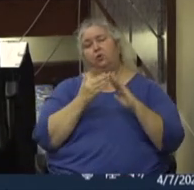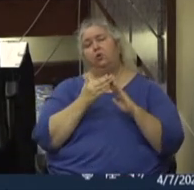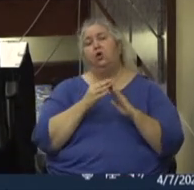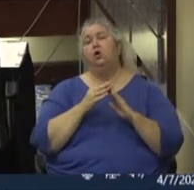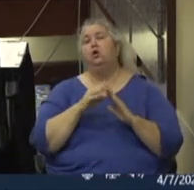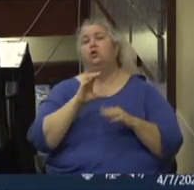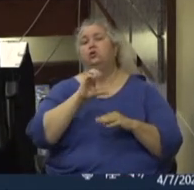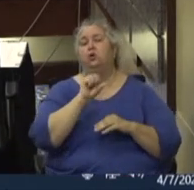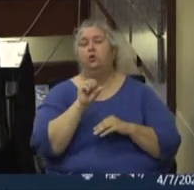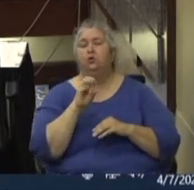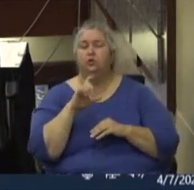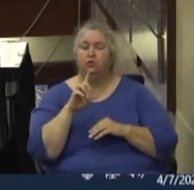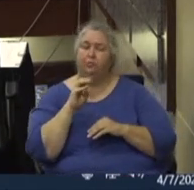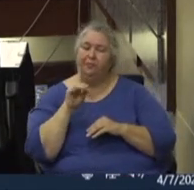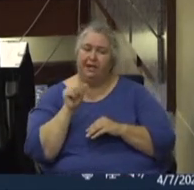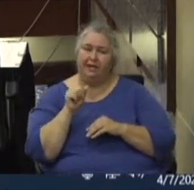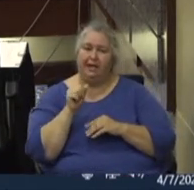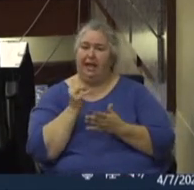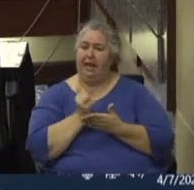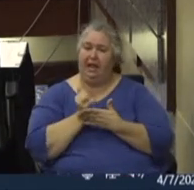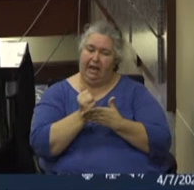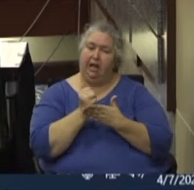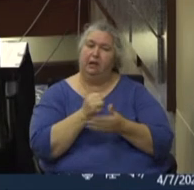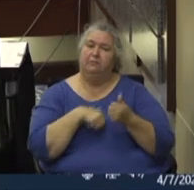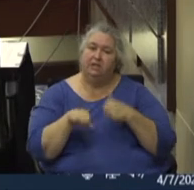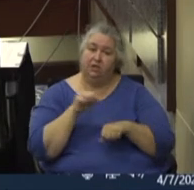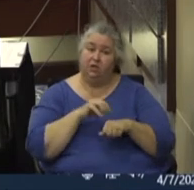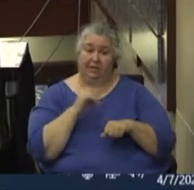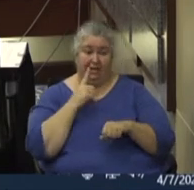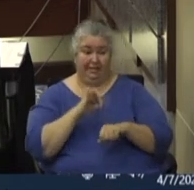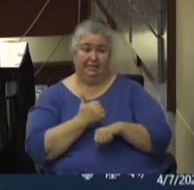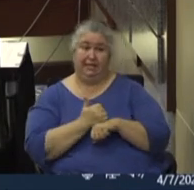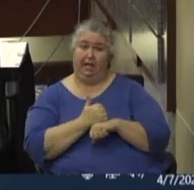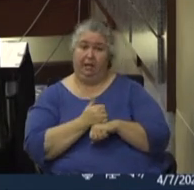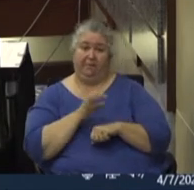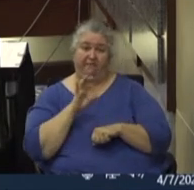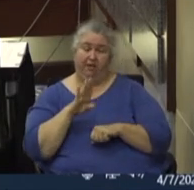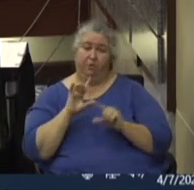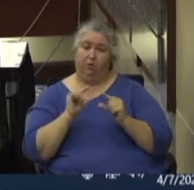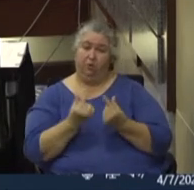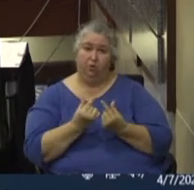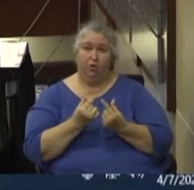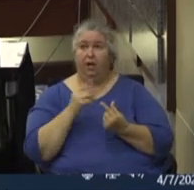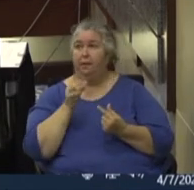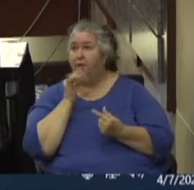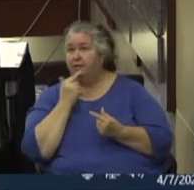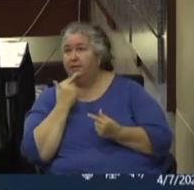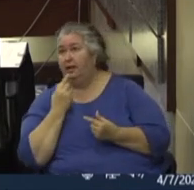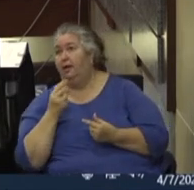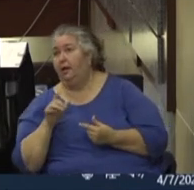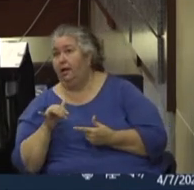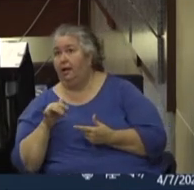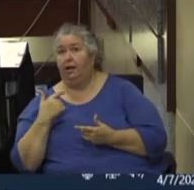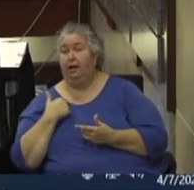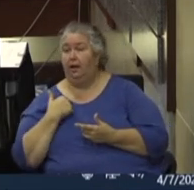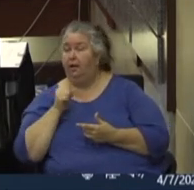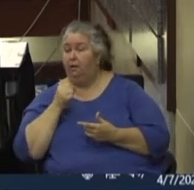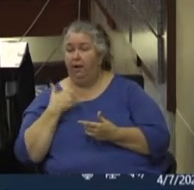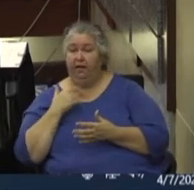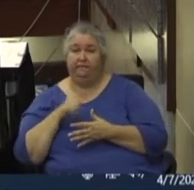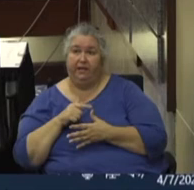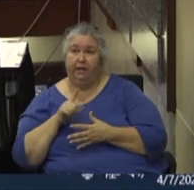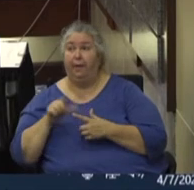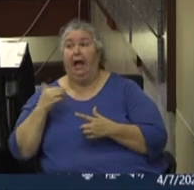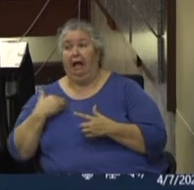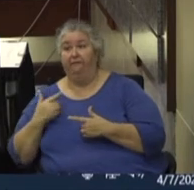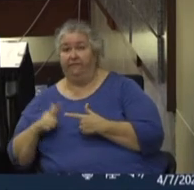activated and galvanized around each other. And they set up Facebook, Facebook groups were set up and mother said, Hey, you know, I don't have this, but I have